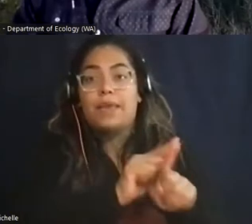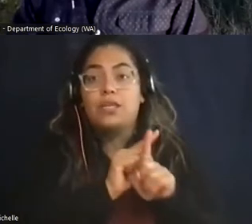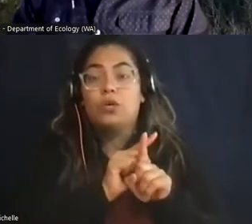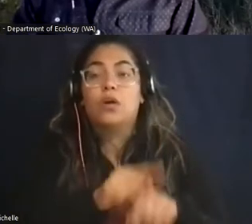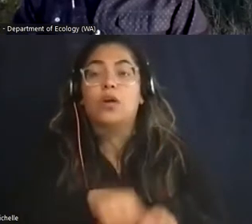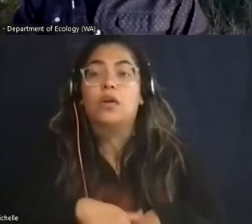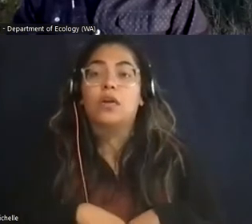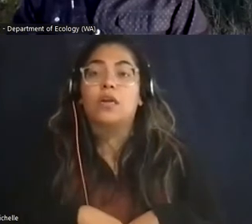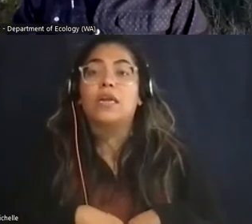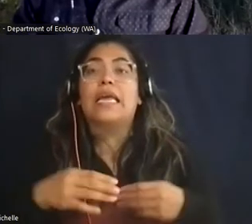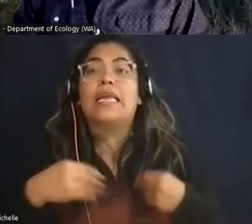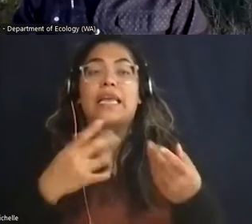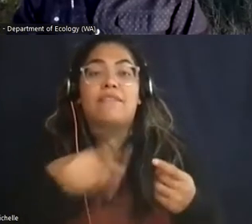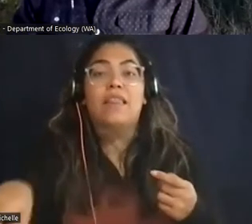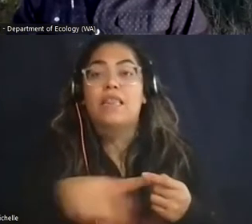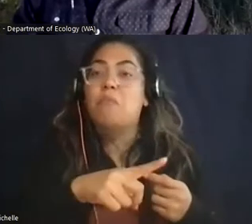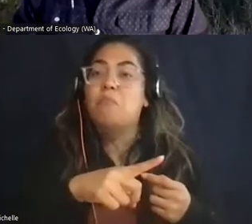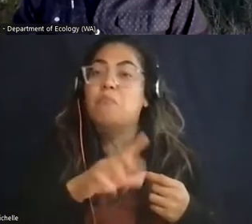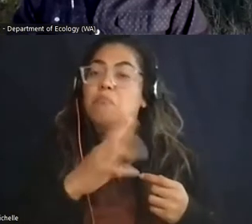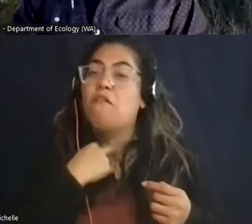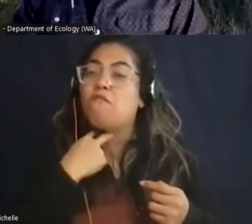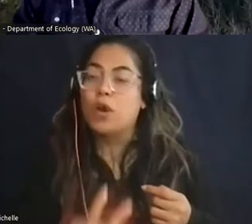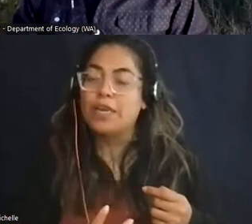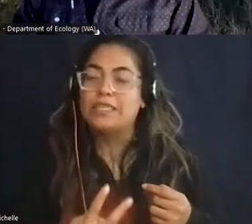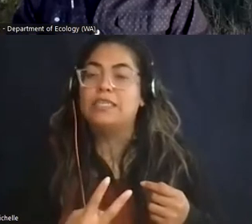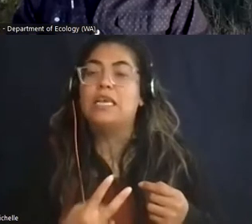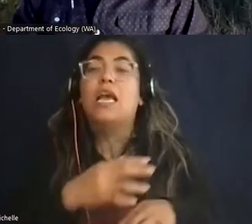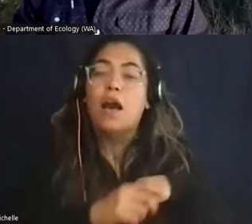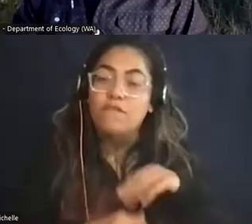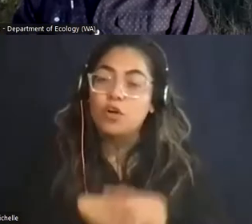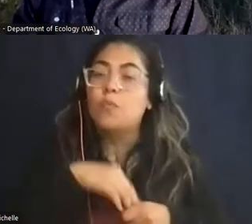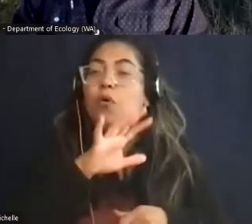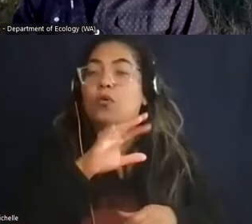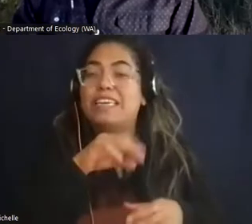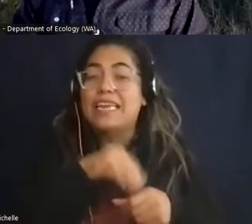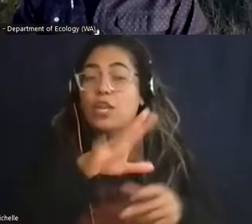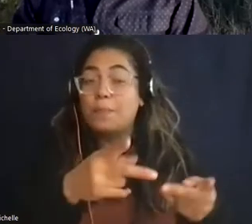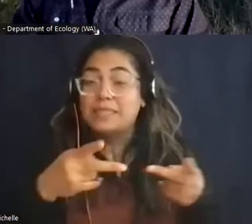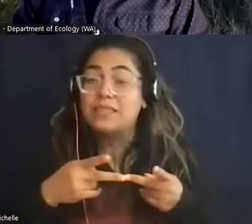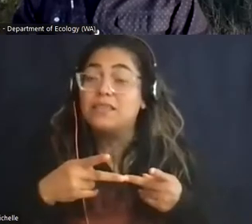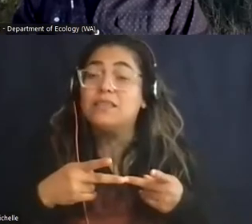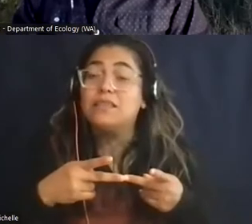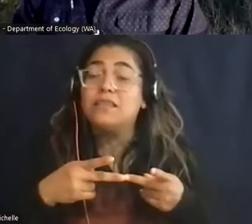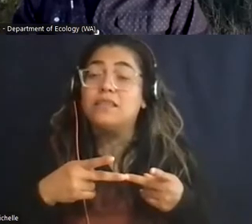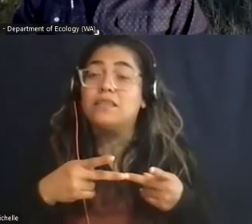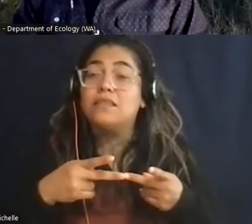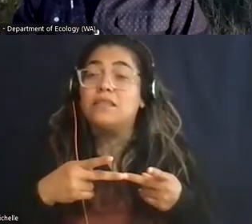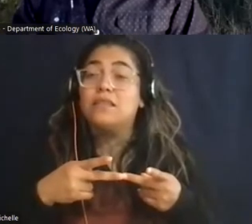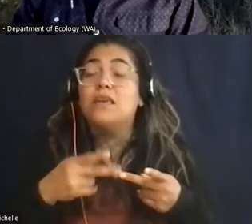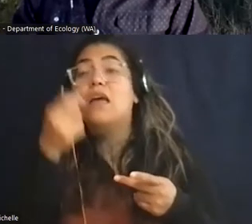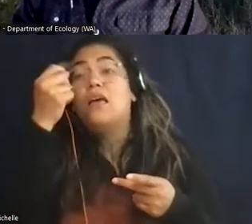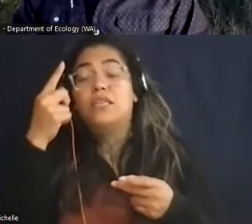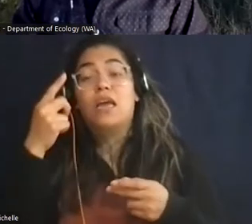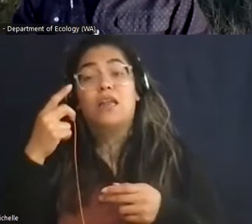with giving them a voice for and just being comfortable with where they're at by the nature of the program we have